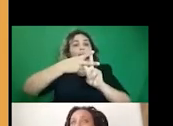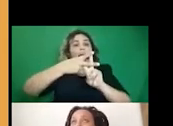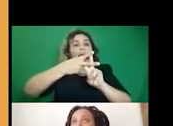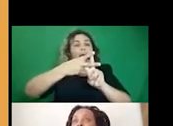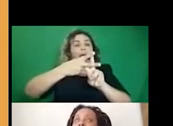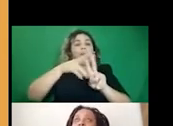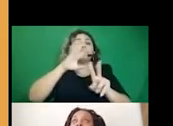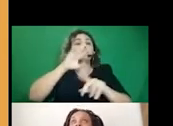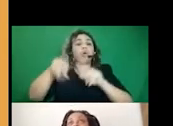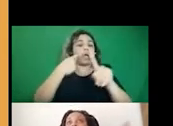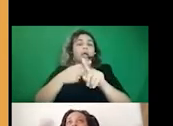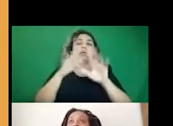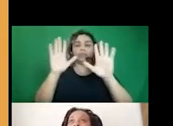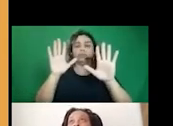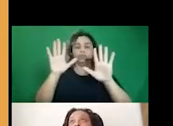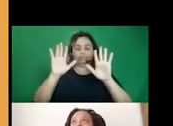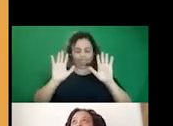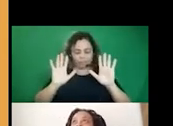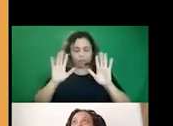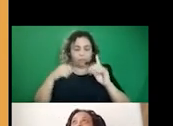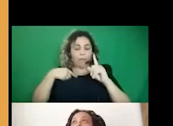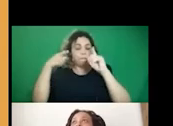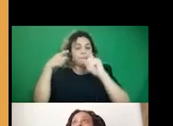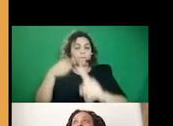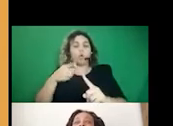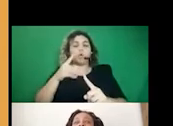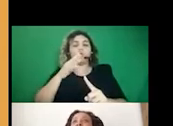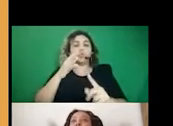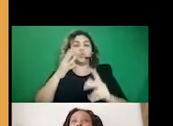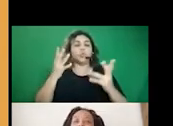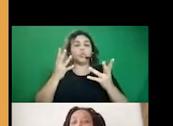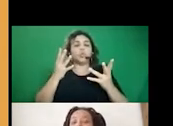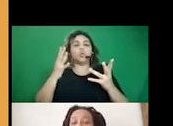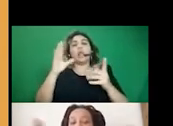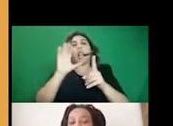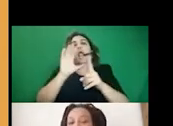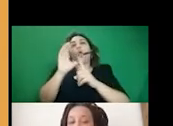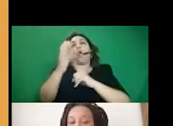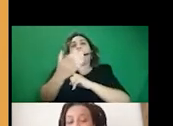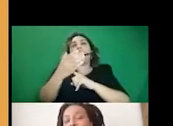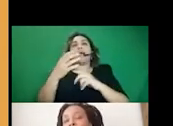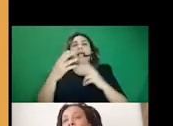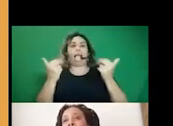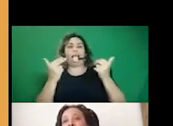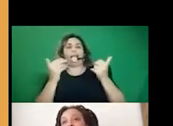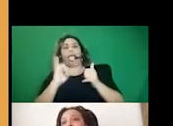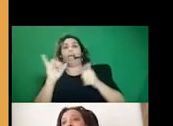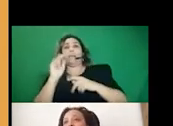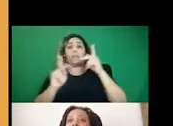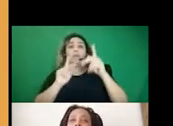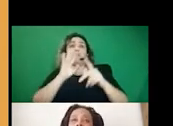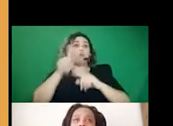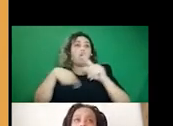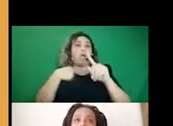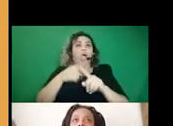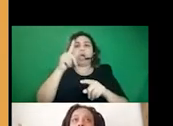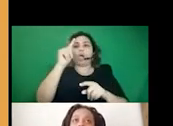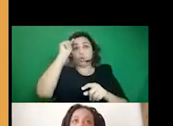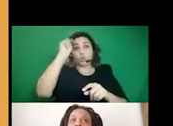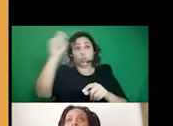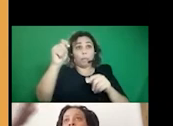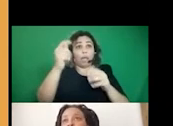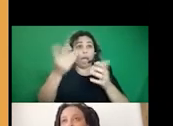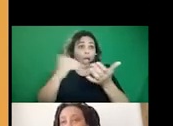was talking about. It was essentially like, um, just like a cultural ha-ha moment where people were talking about if Trump gets elected,